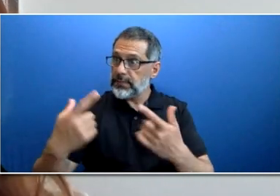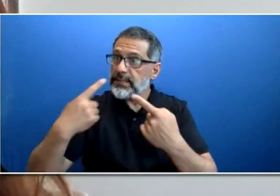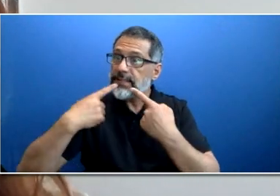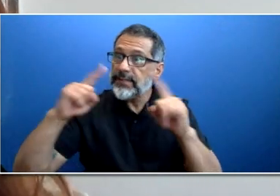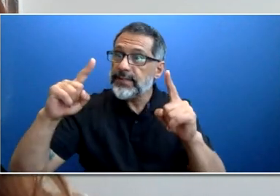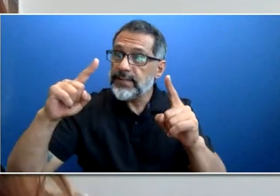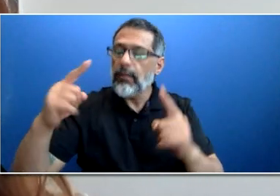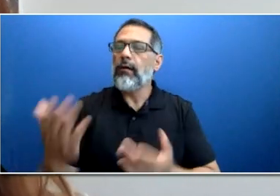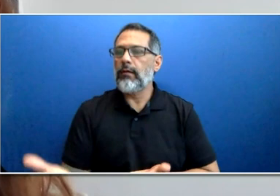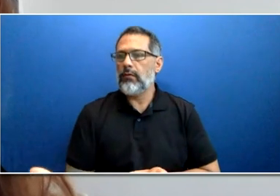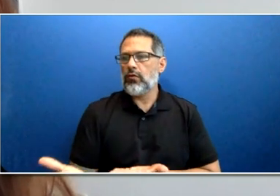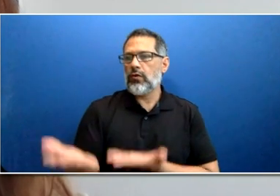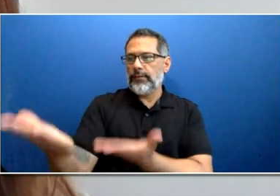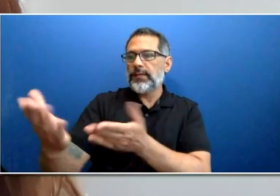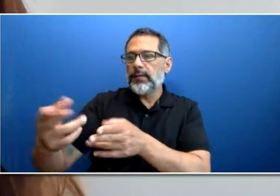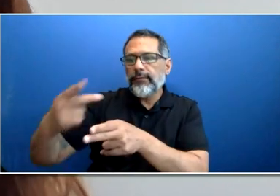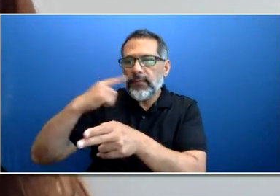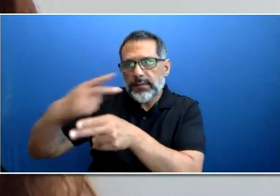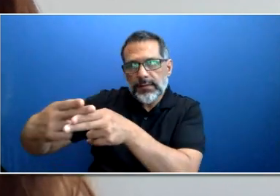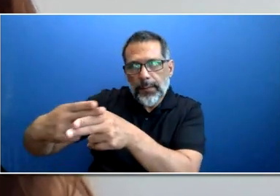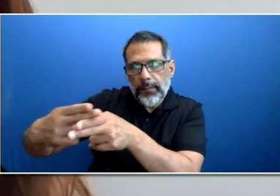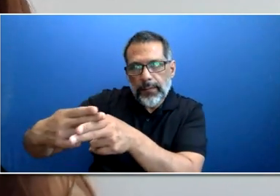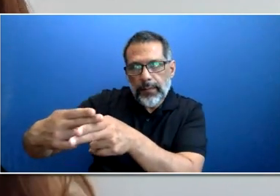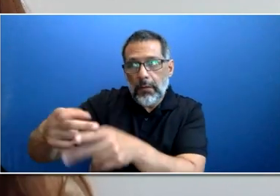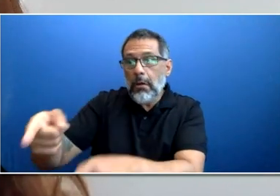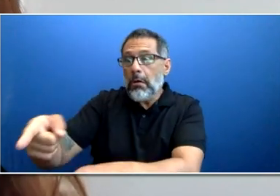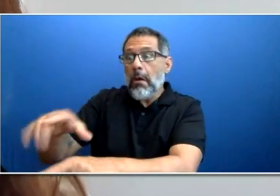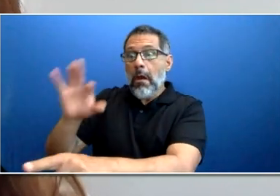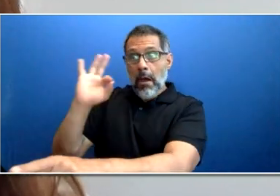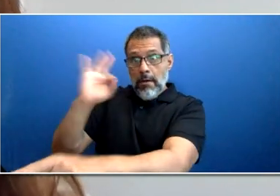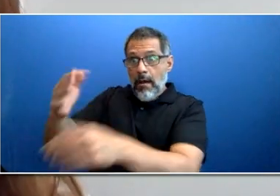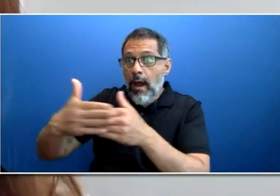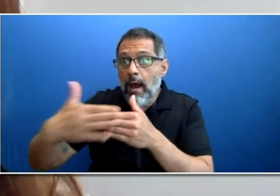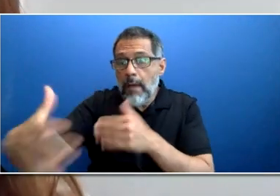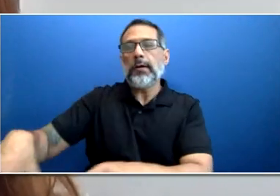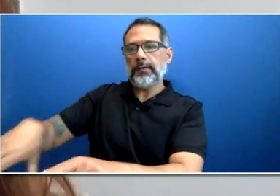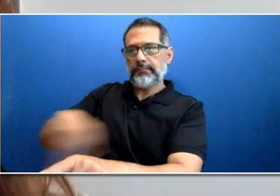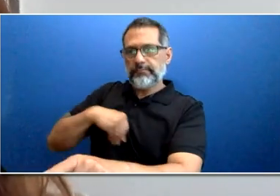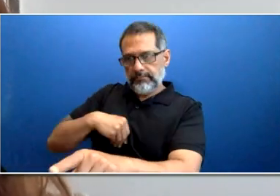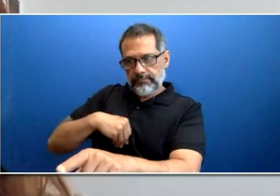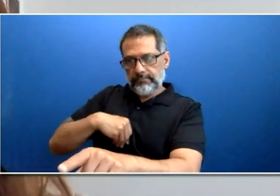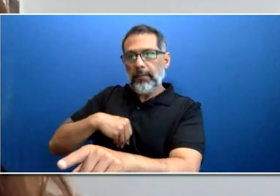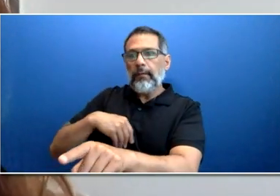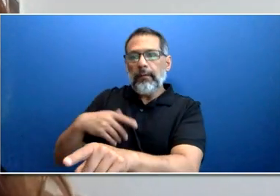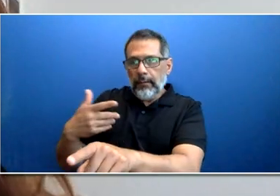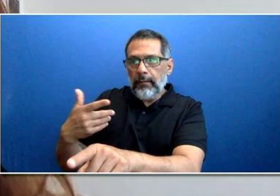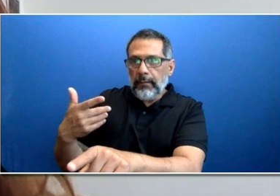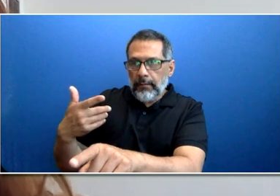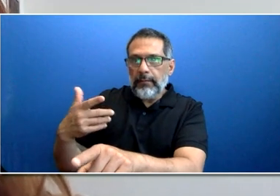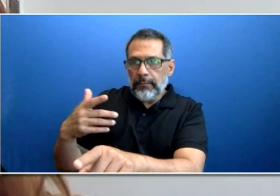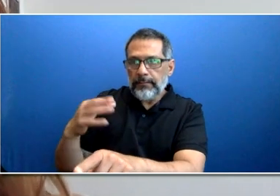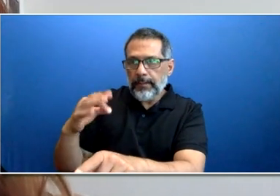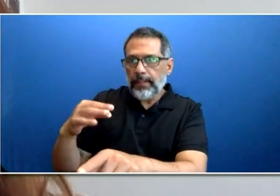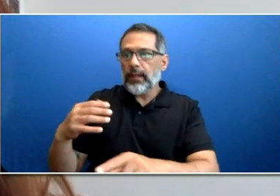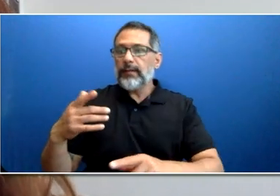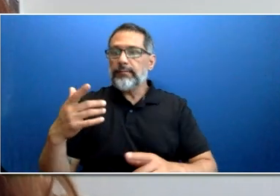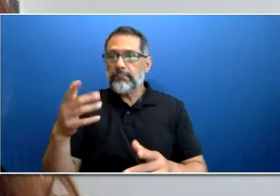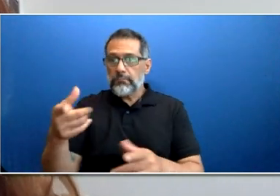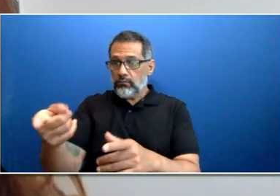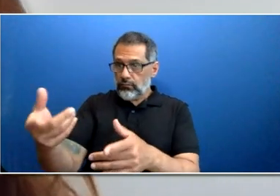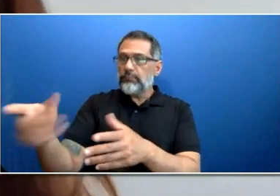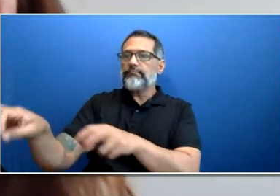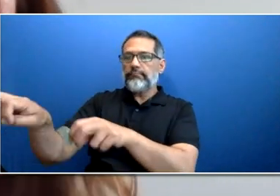asked to complete a pre-placement medical or drug test, dependent on safety requirements of the role, and a criminal background check.